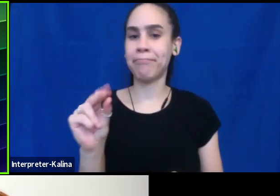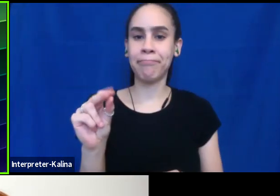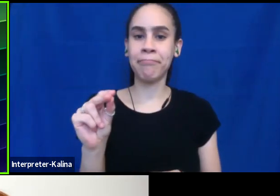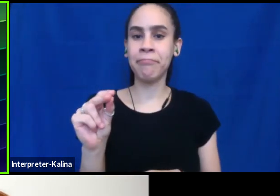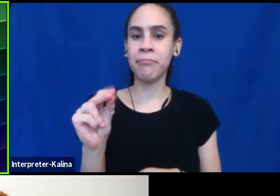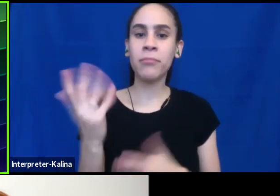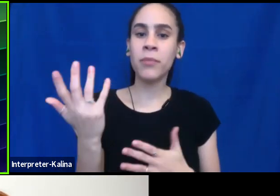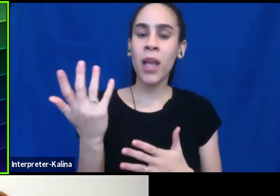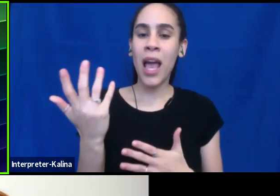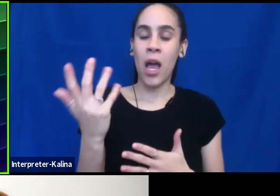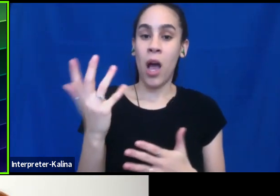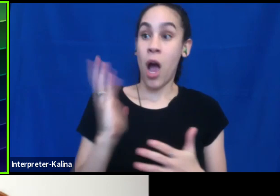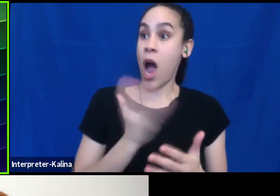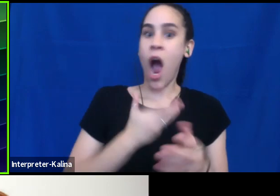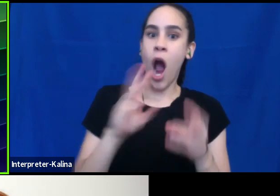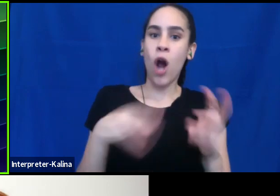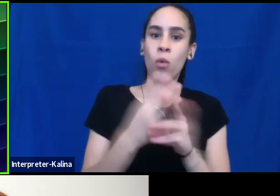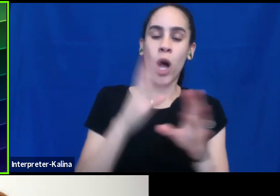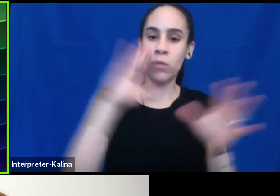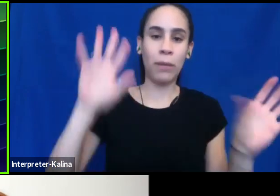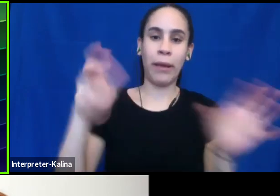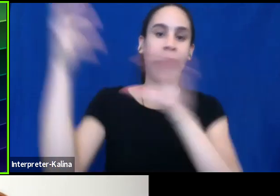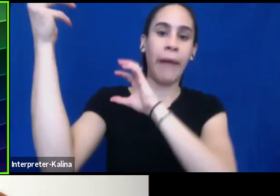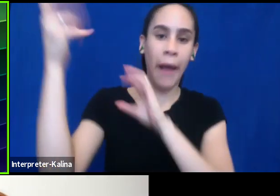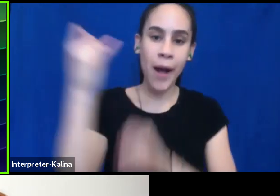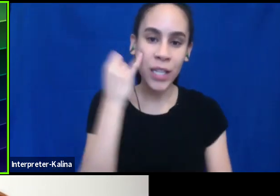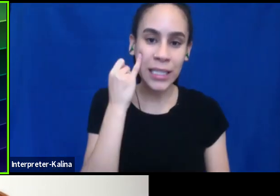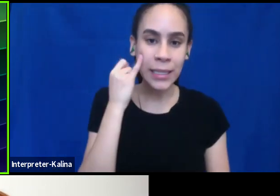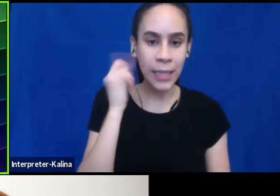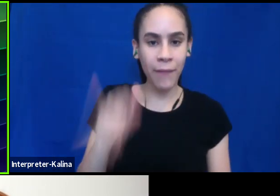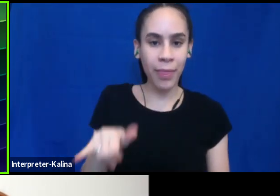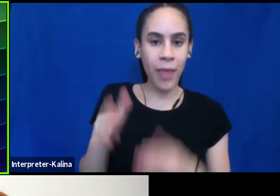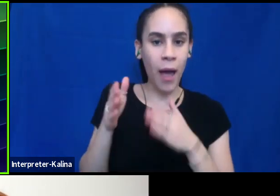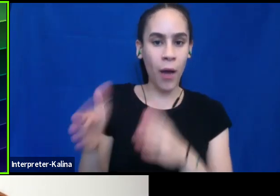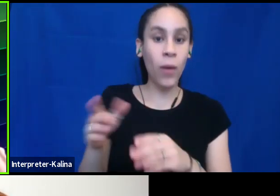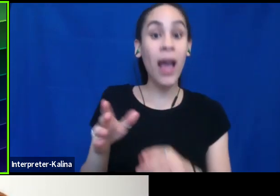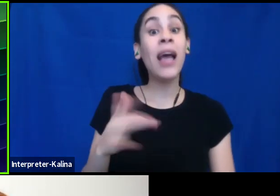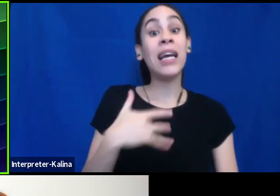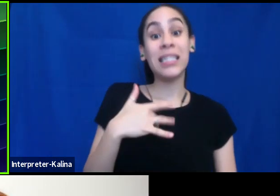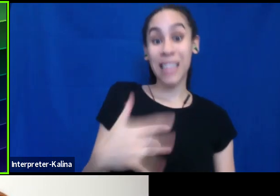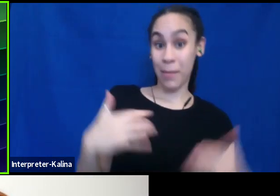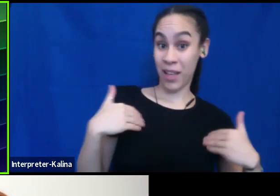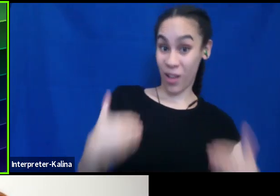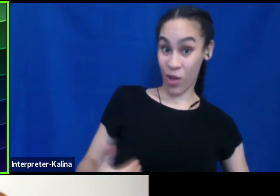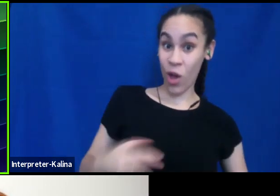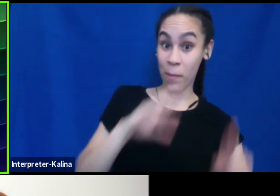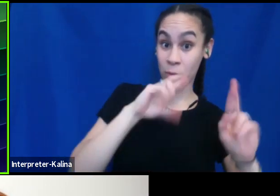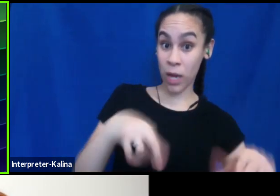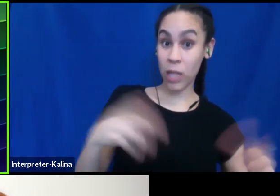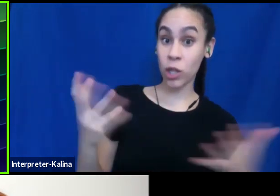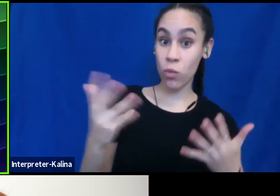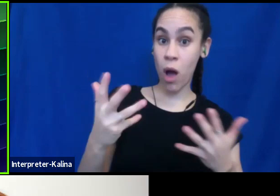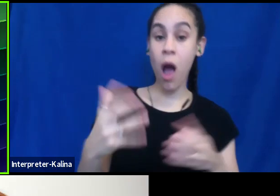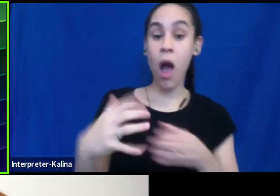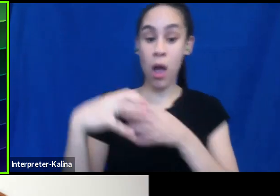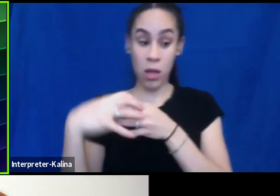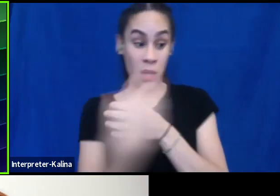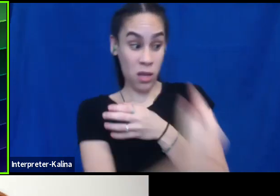our, our world would be chaos if we did that, right? Typically the, the human reaction is you get this new piece of information that doesn't jive